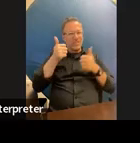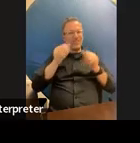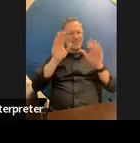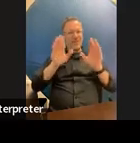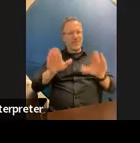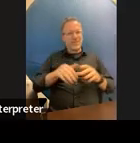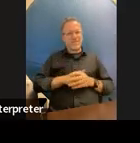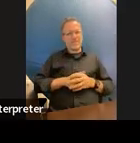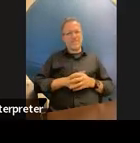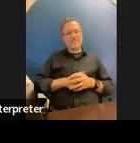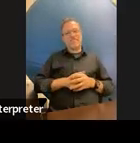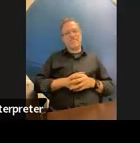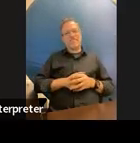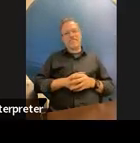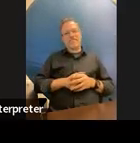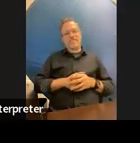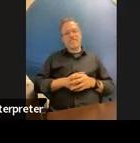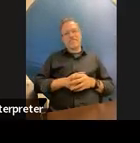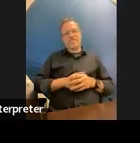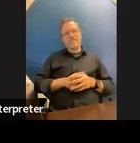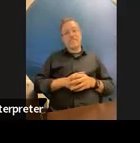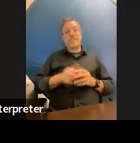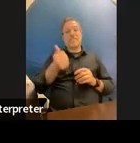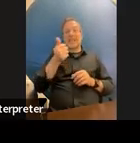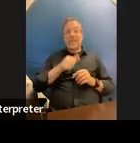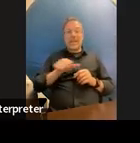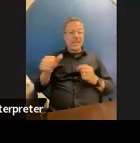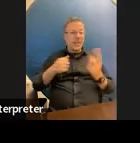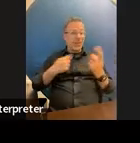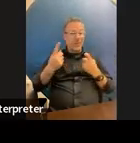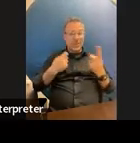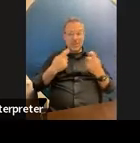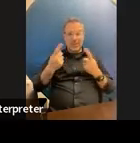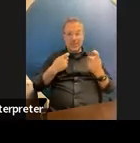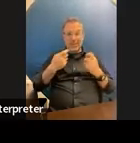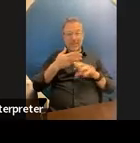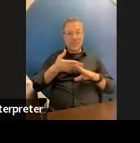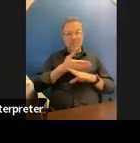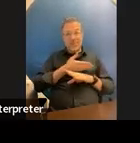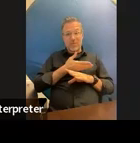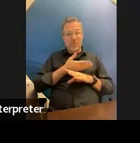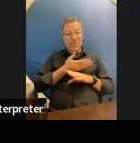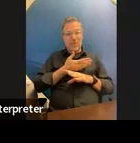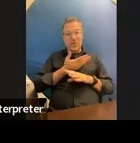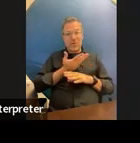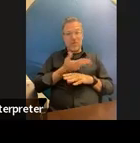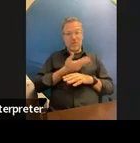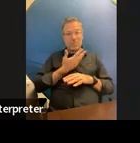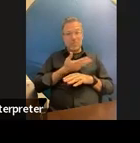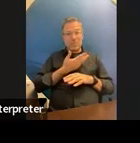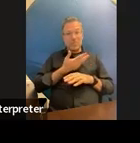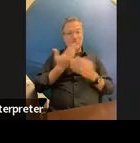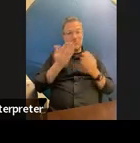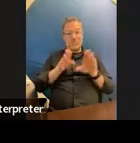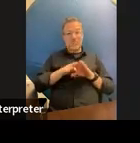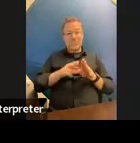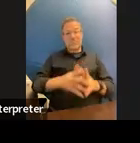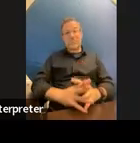any questions before we go